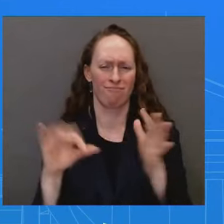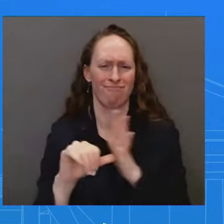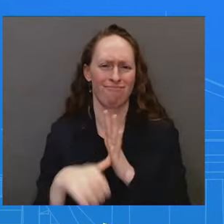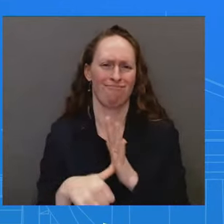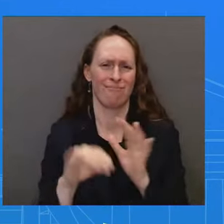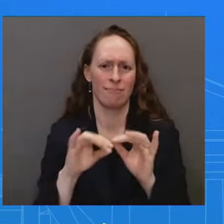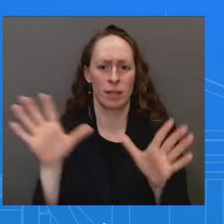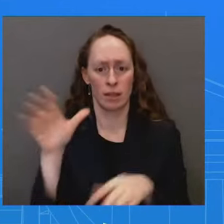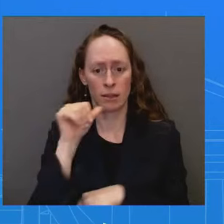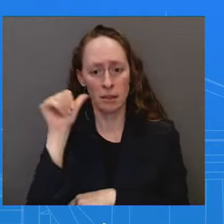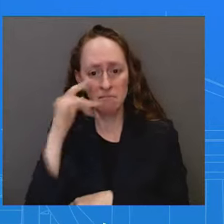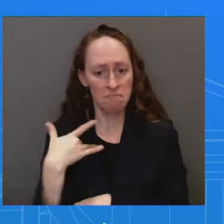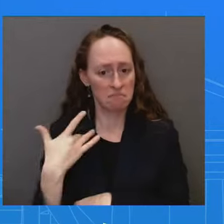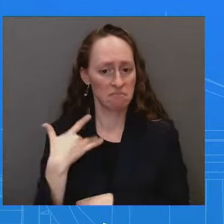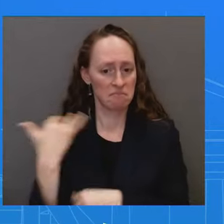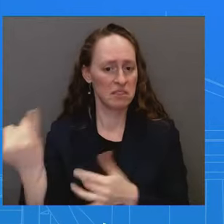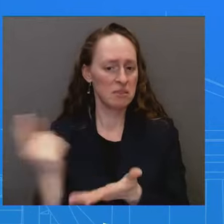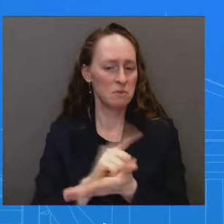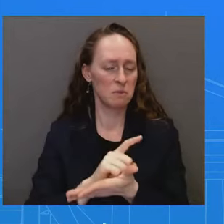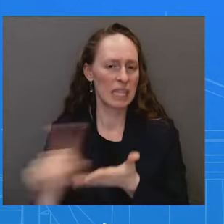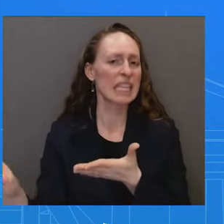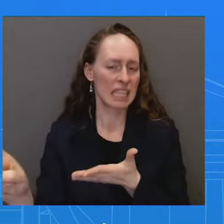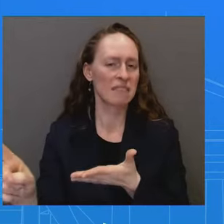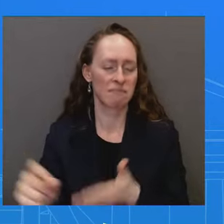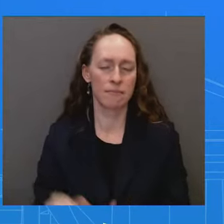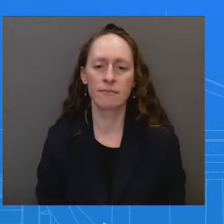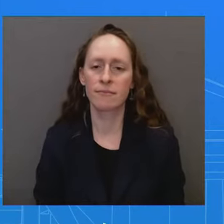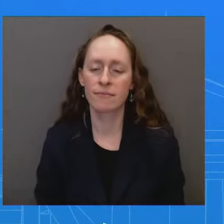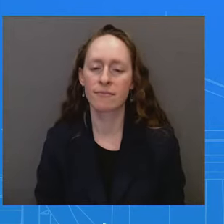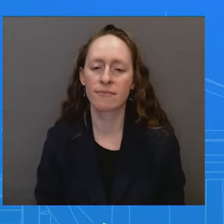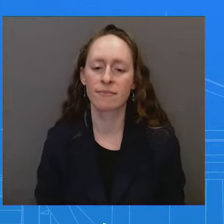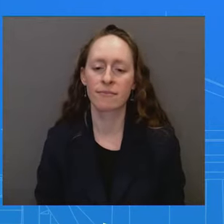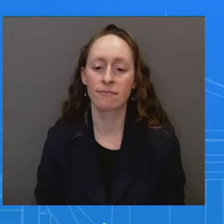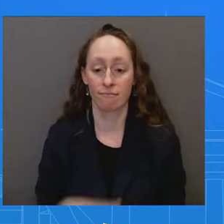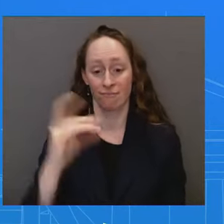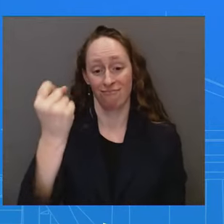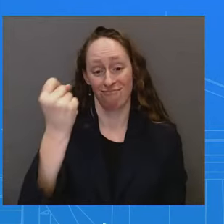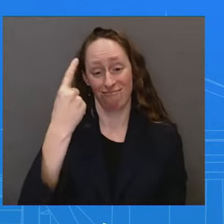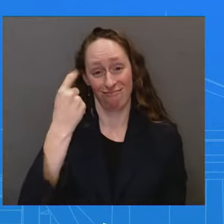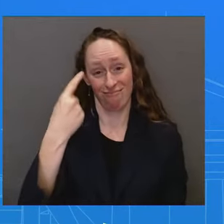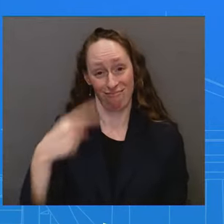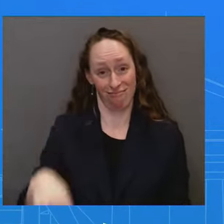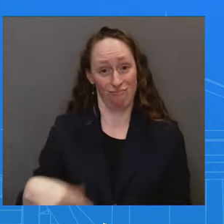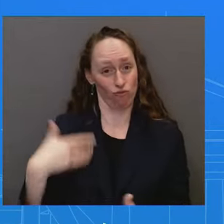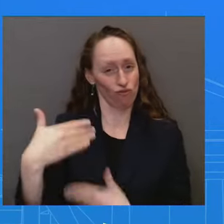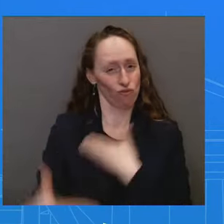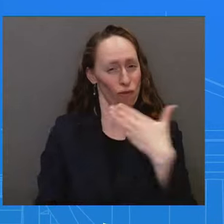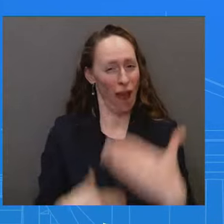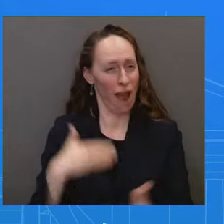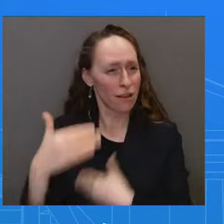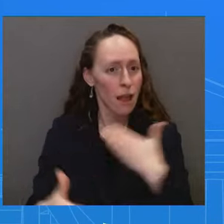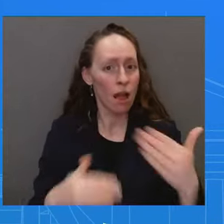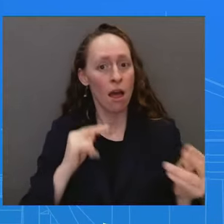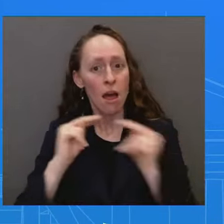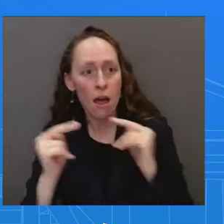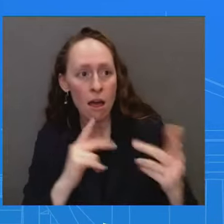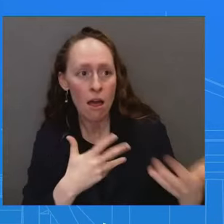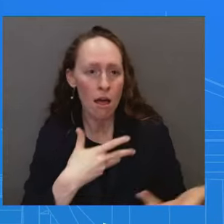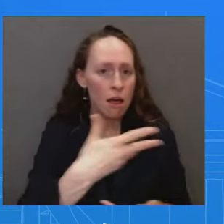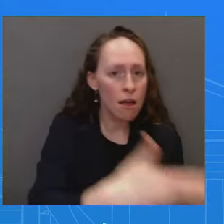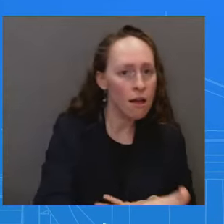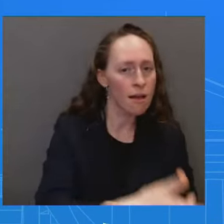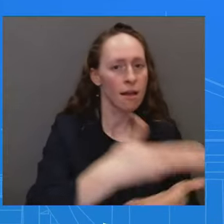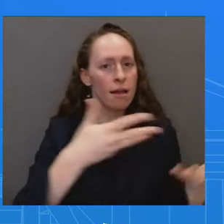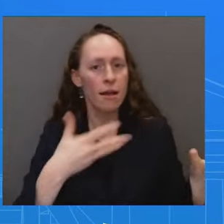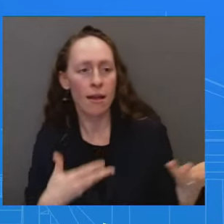And so, look, this is a negotiation process. It is a bipartisan one. We appreciate that conversation. The President understands what is